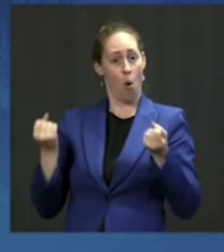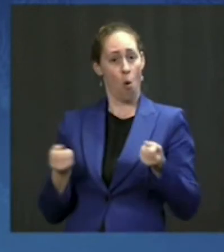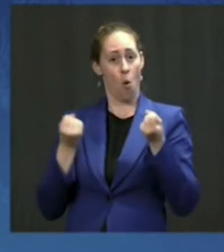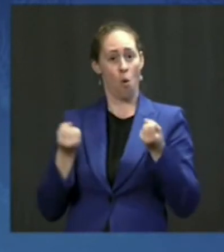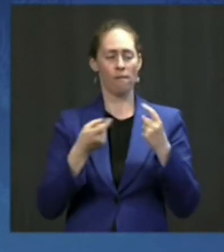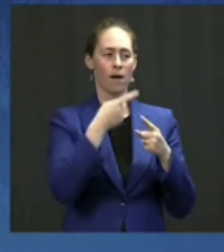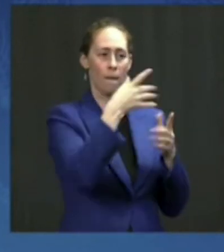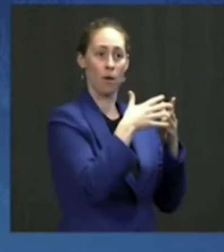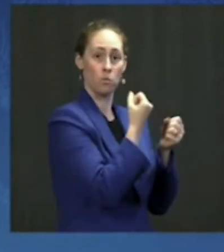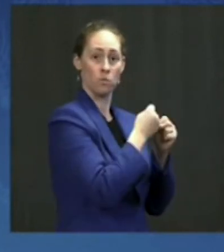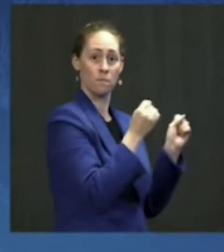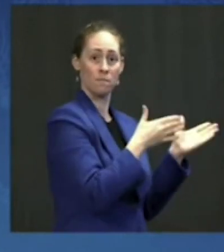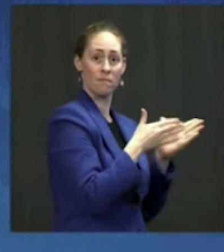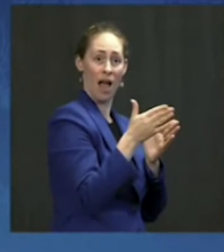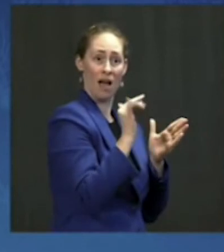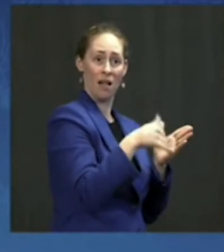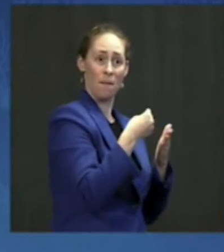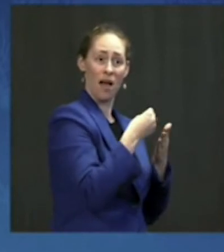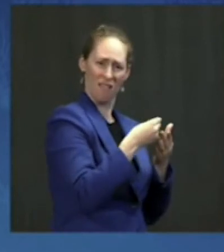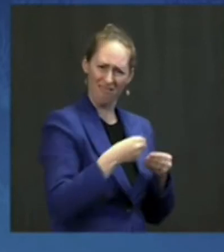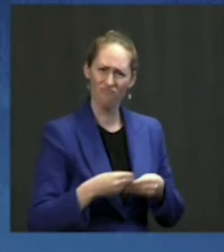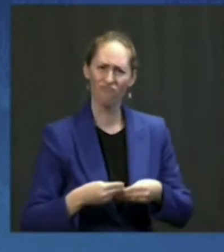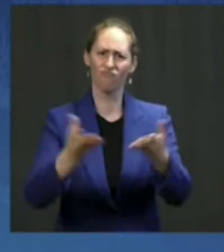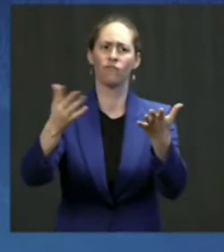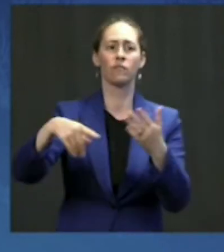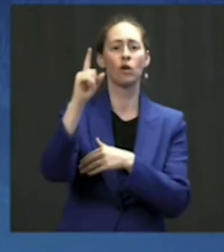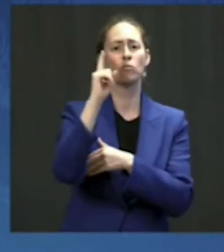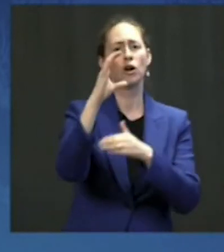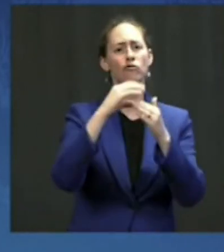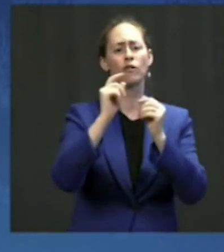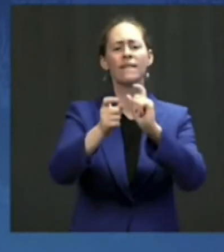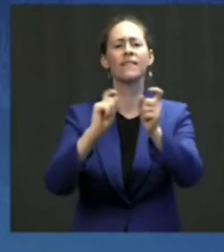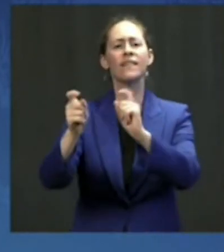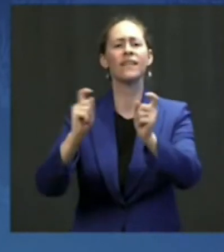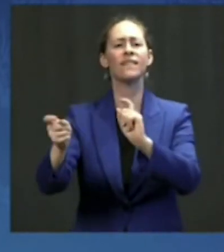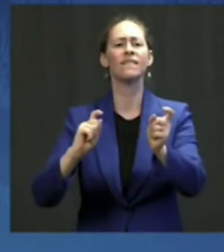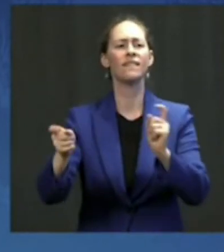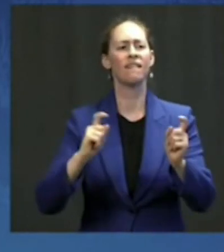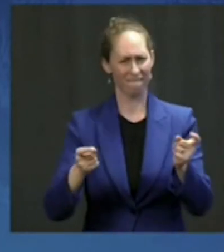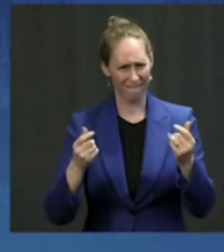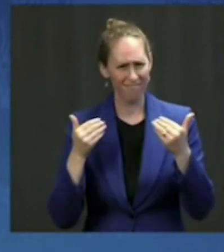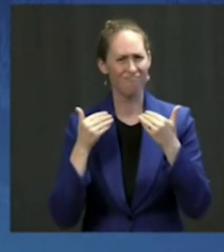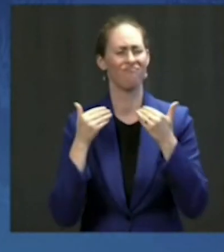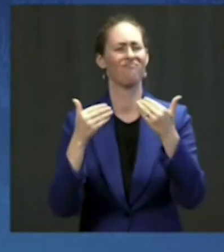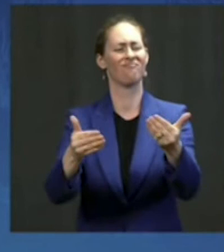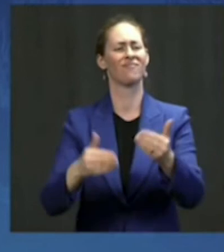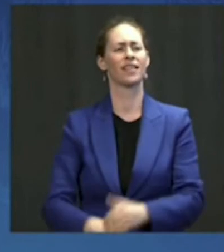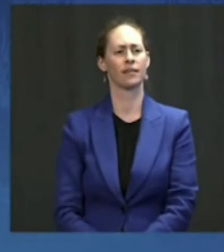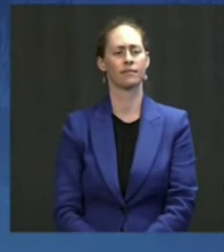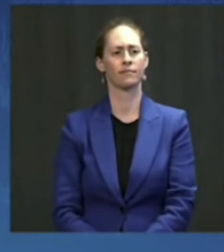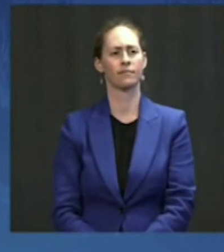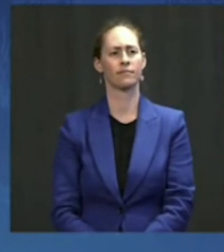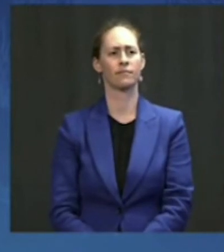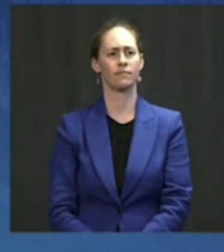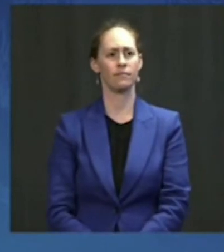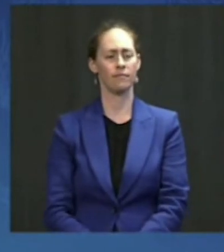to give $100 to anyone who gets fully vaccinated. I know the pain people get vaccinated. might sound unfair to folks who